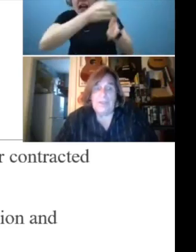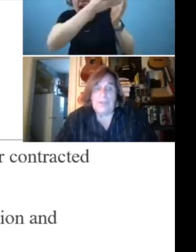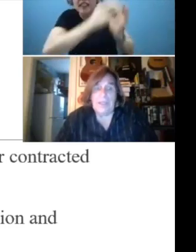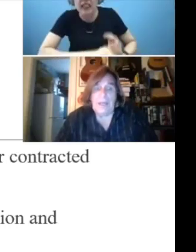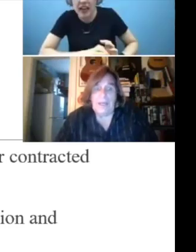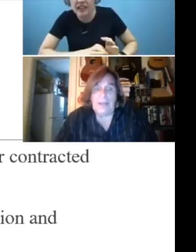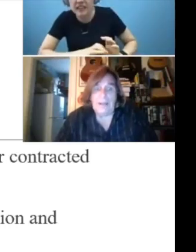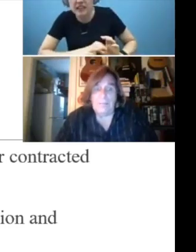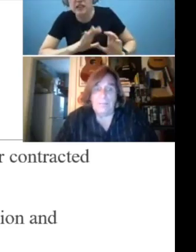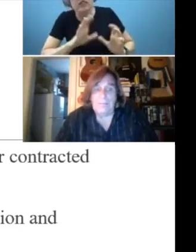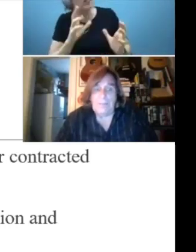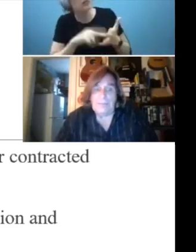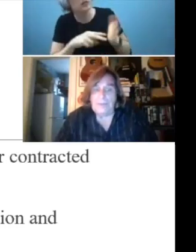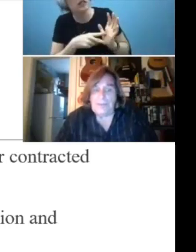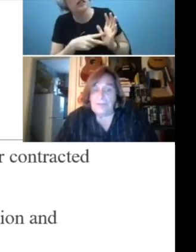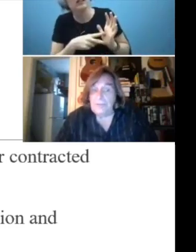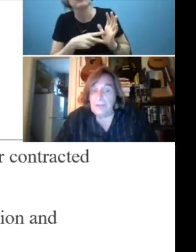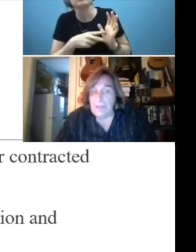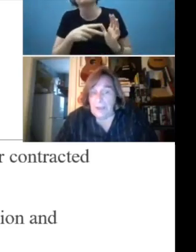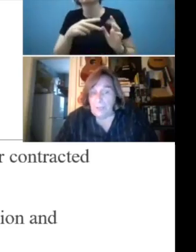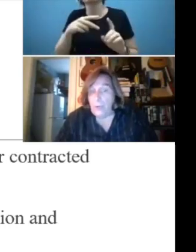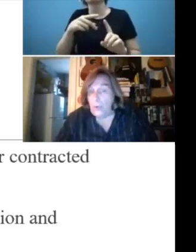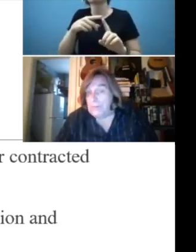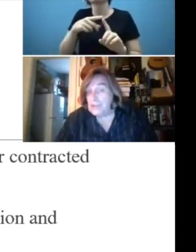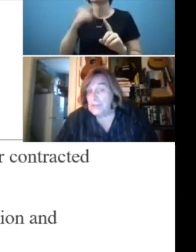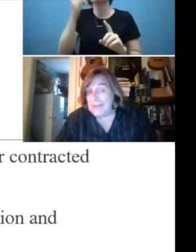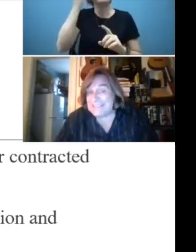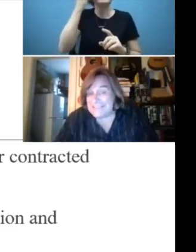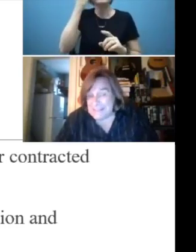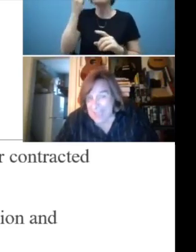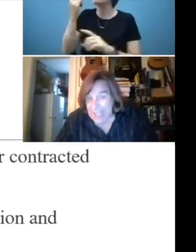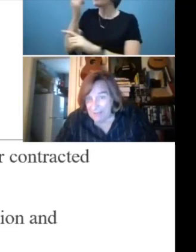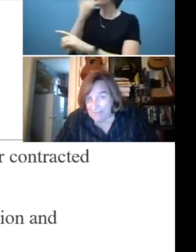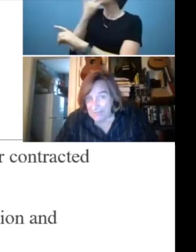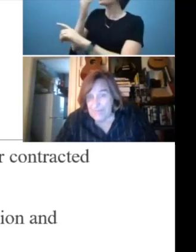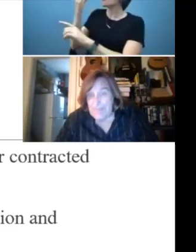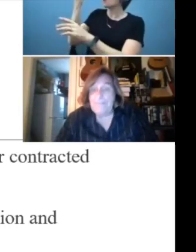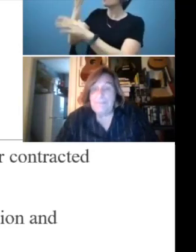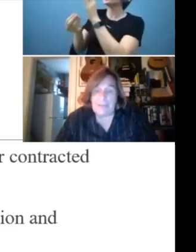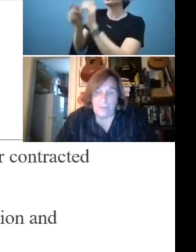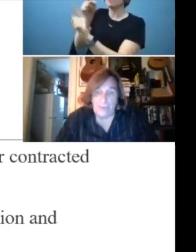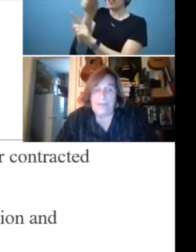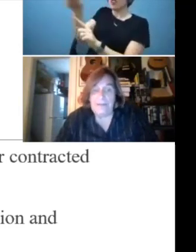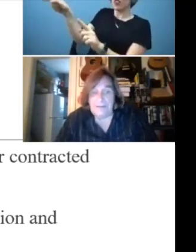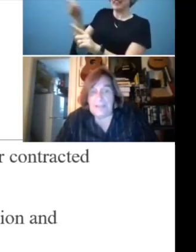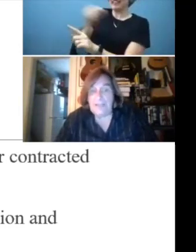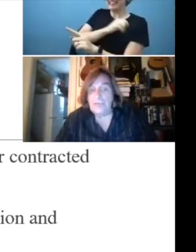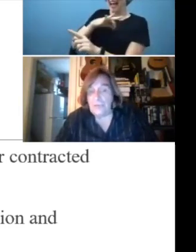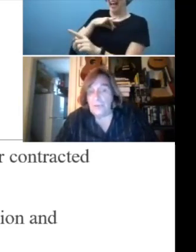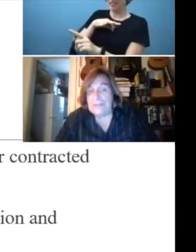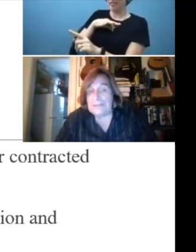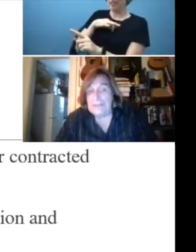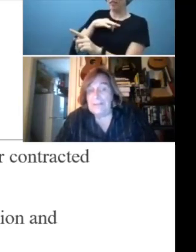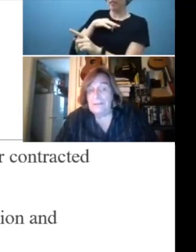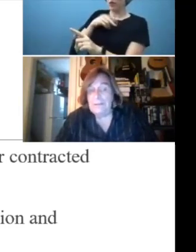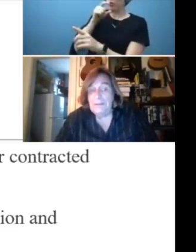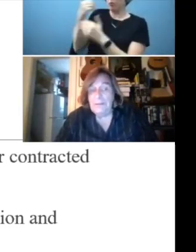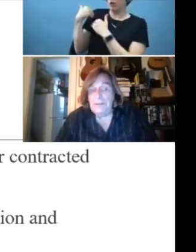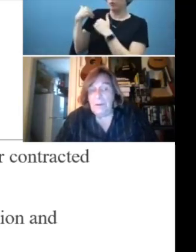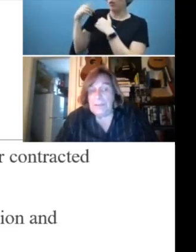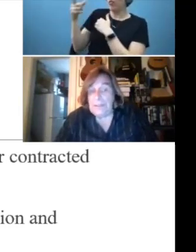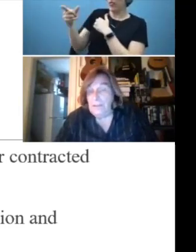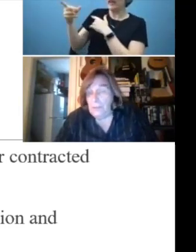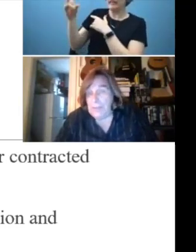as a result of an error or omission by staff that created a dangerous or illegal